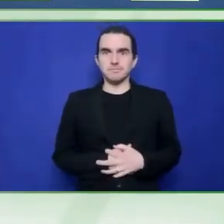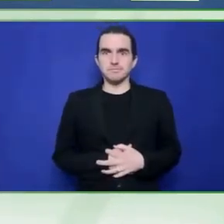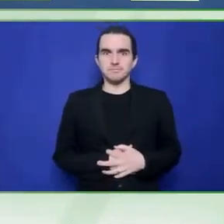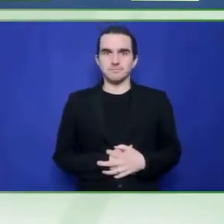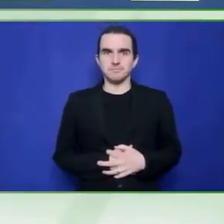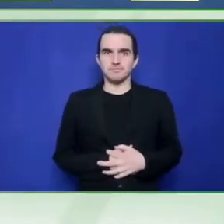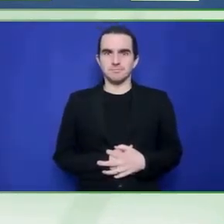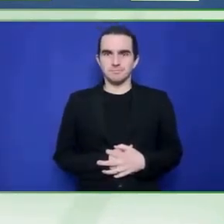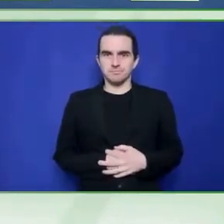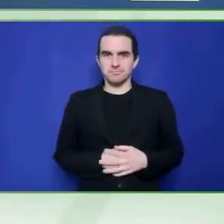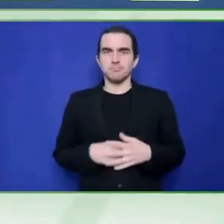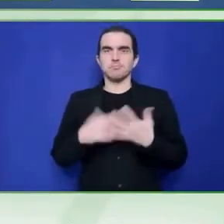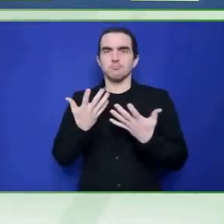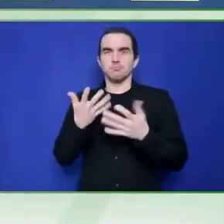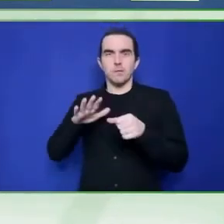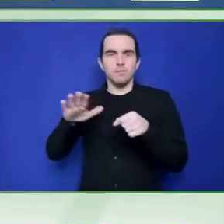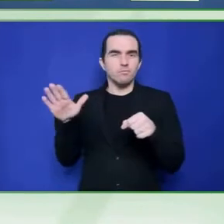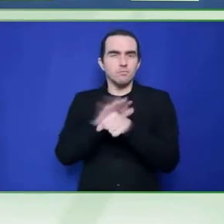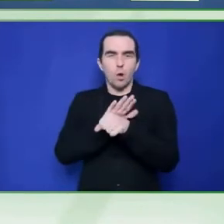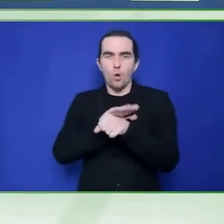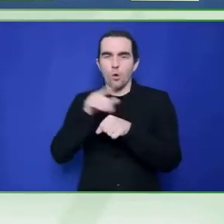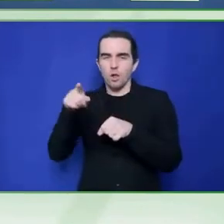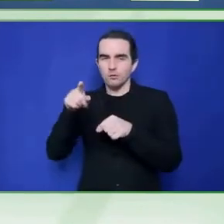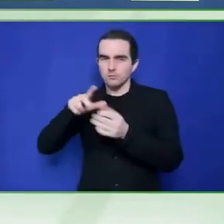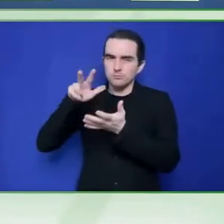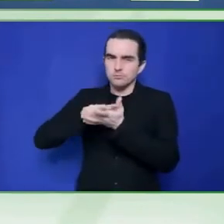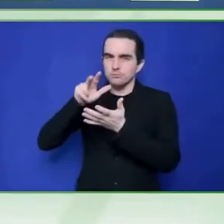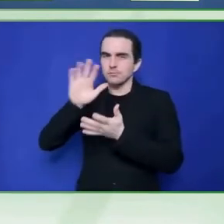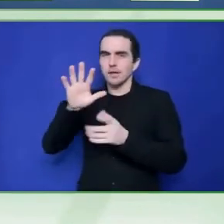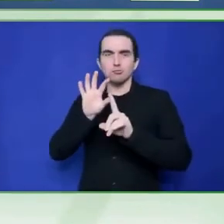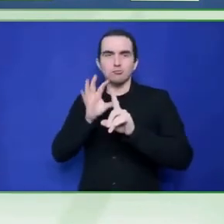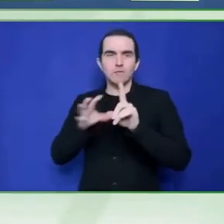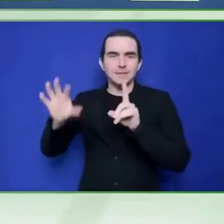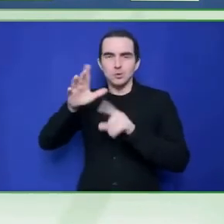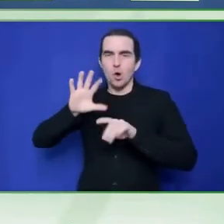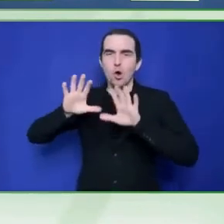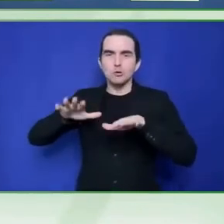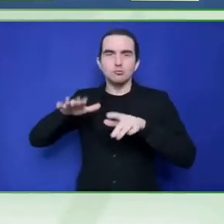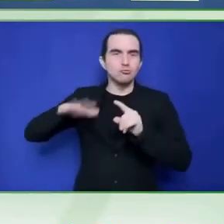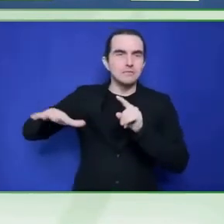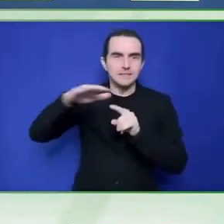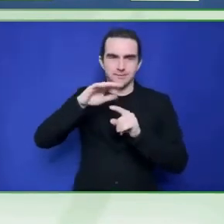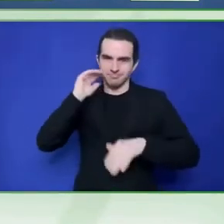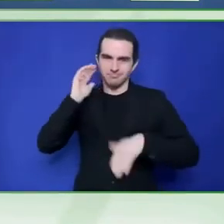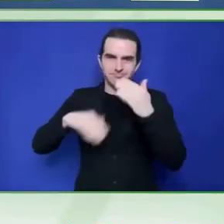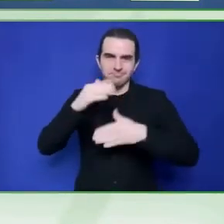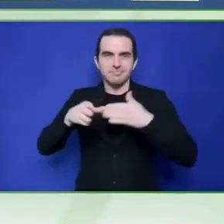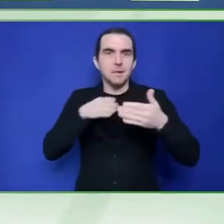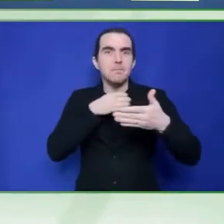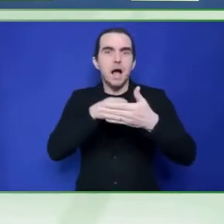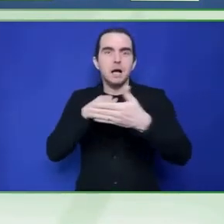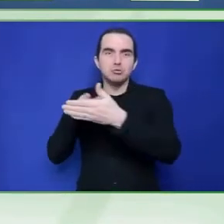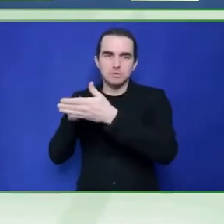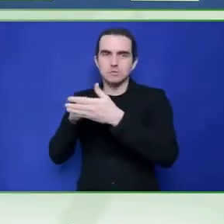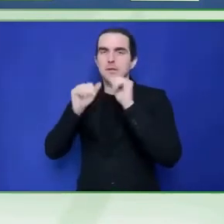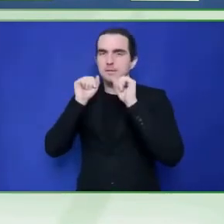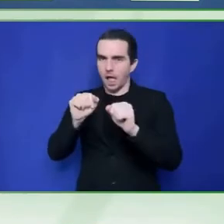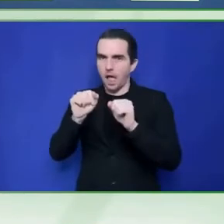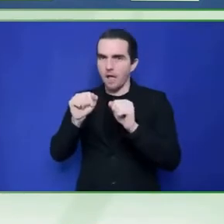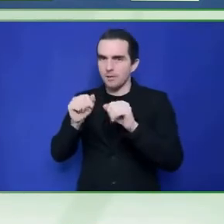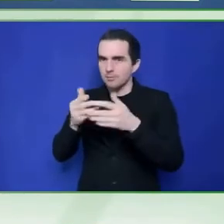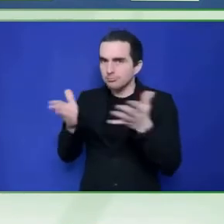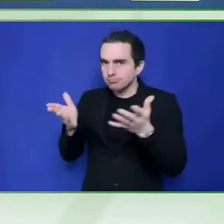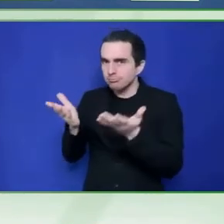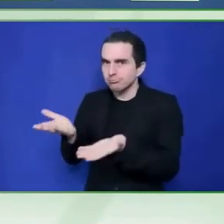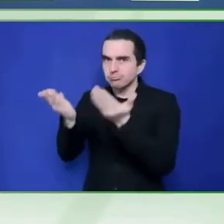potential for so many. Her neighborhood where she lives is at crucial crisis to